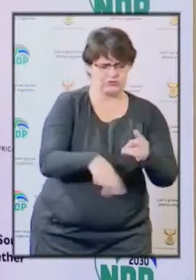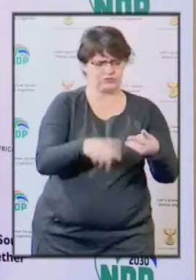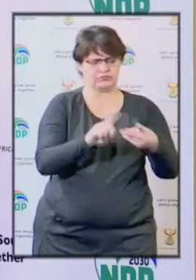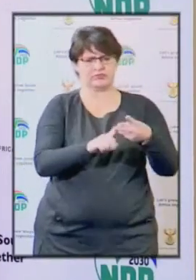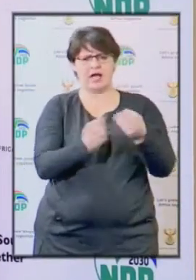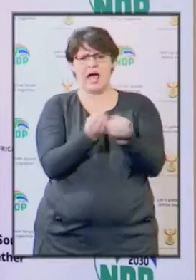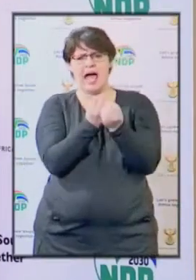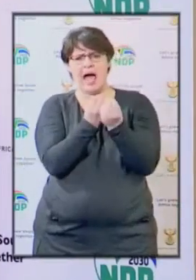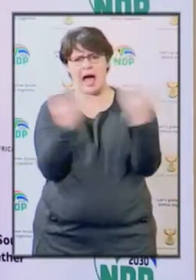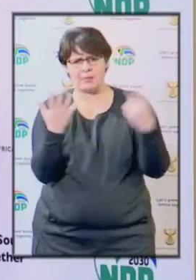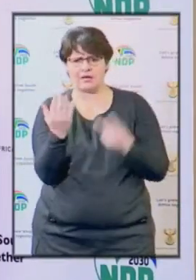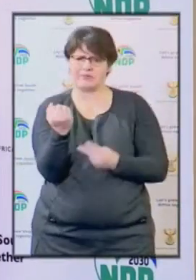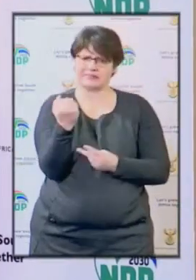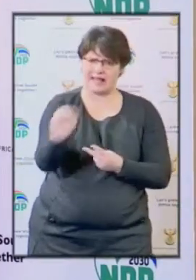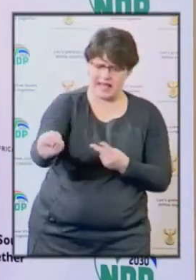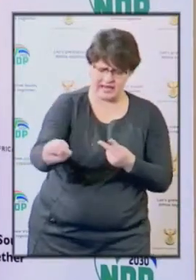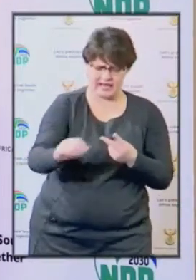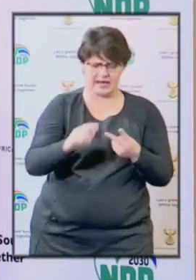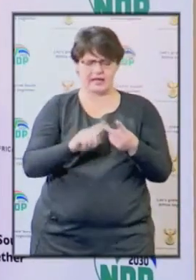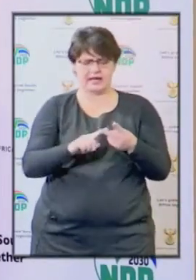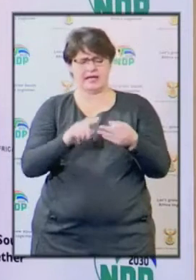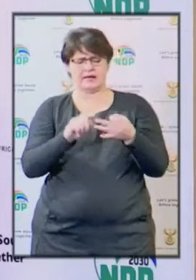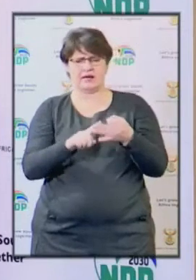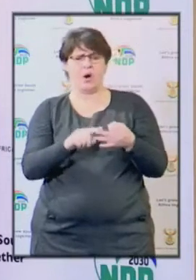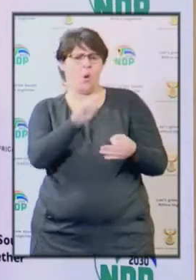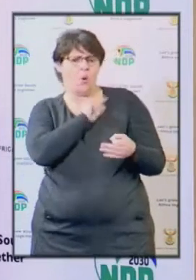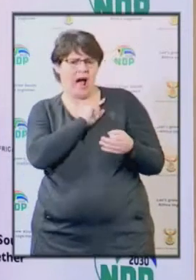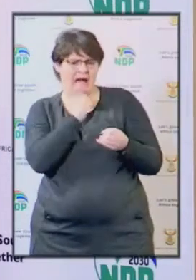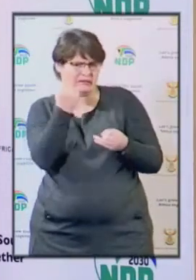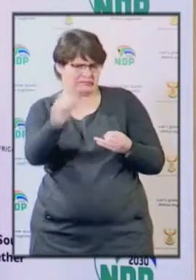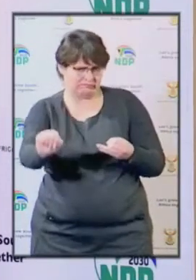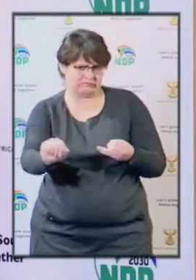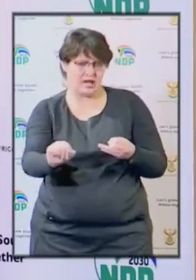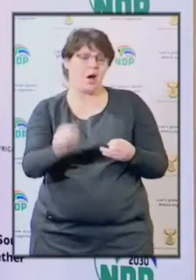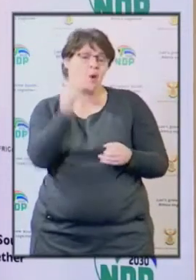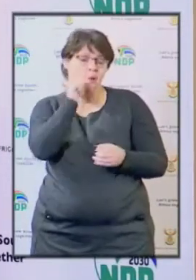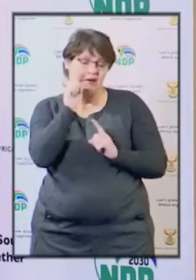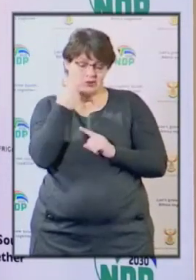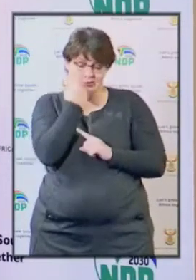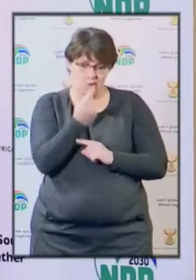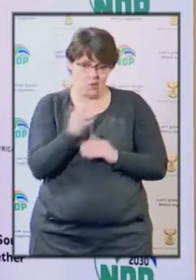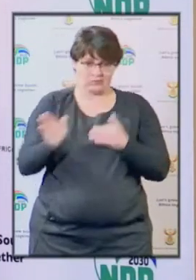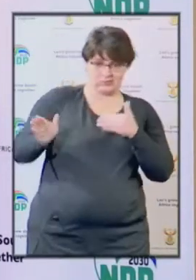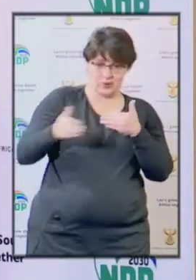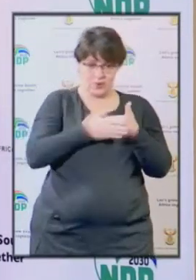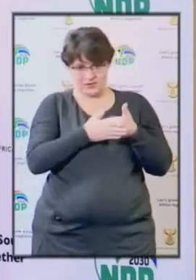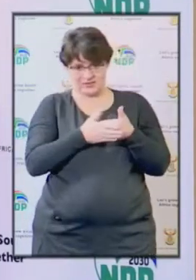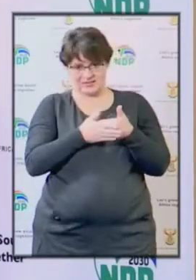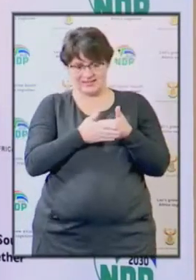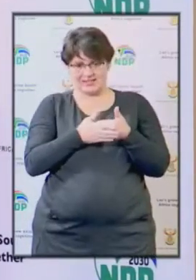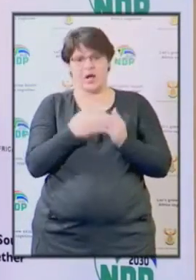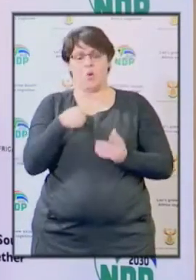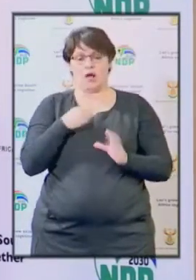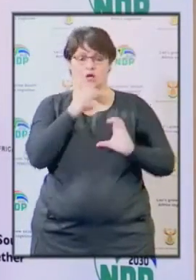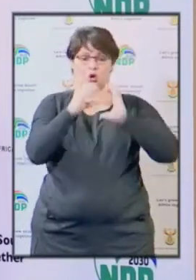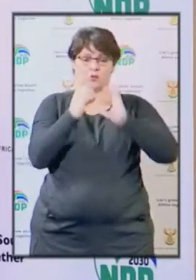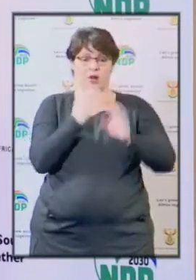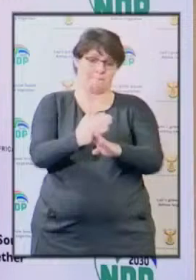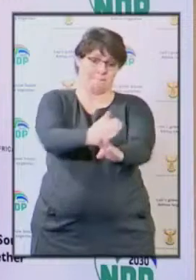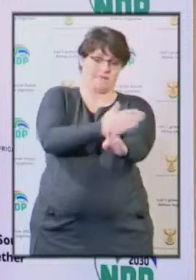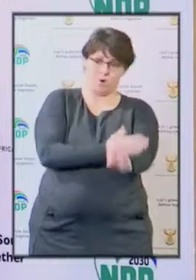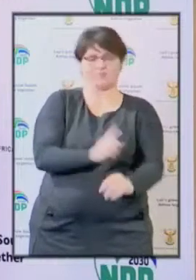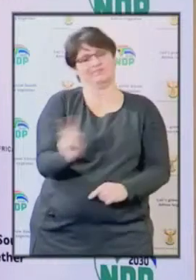how many have been not approved, and for the reasons once the closing date has been made. We don't want to communicate that